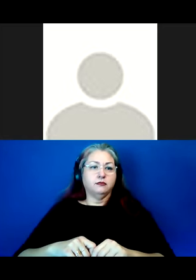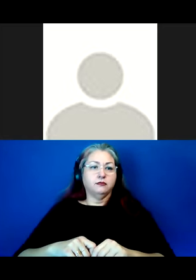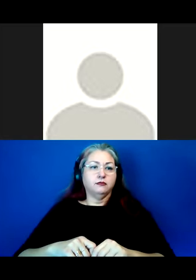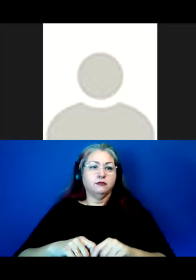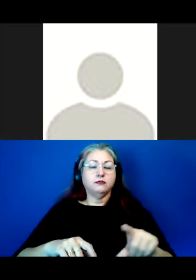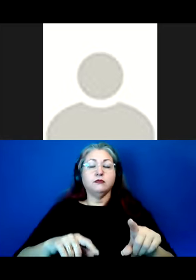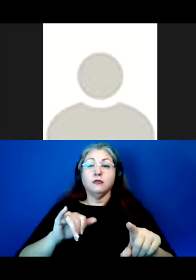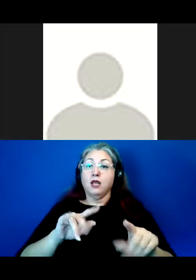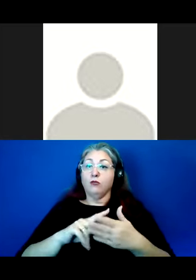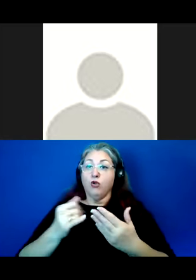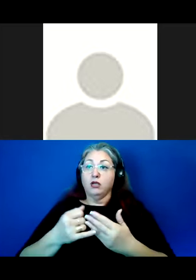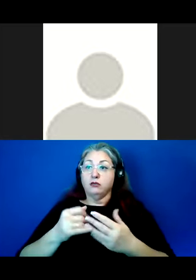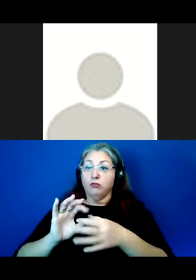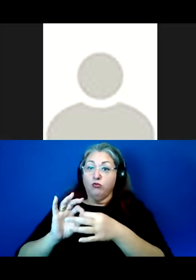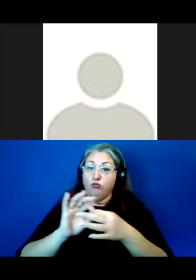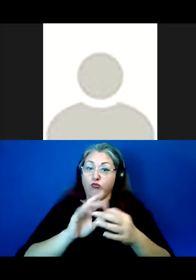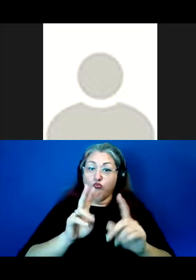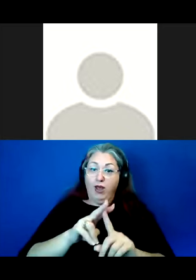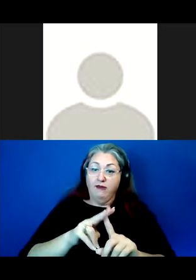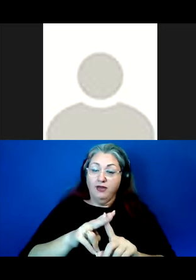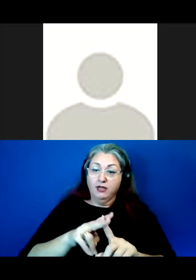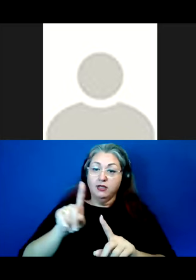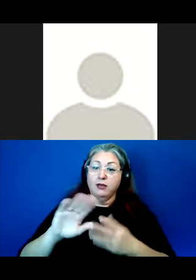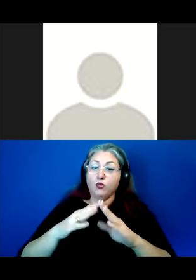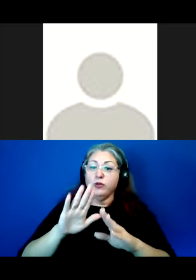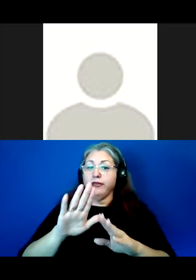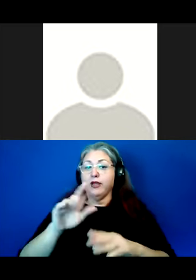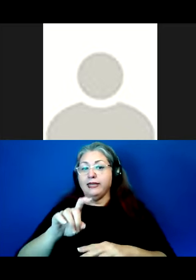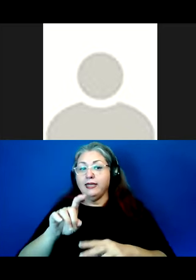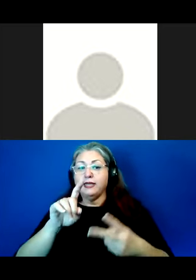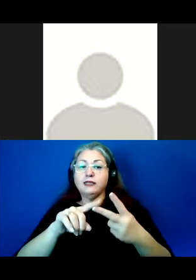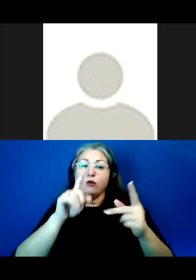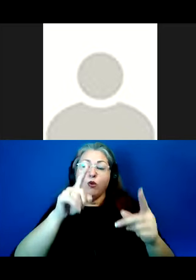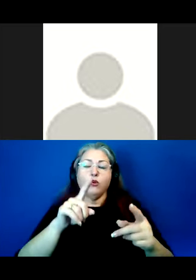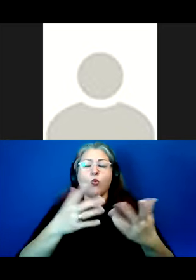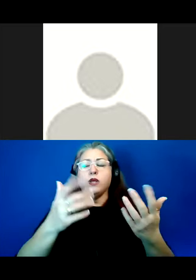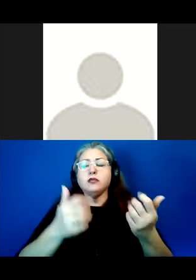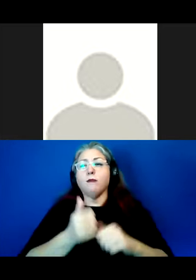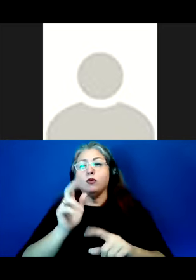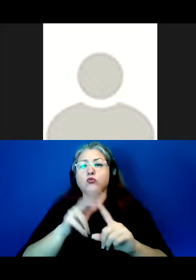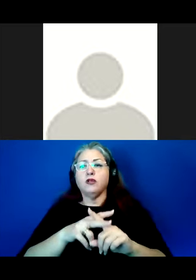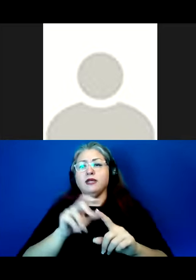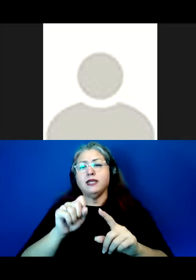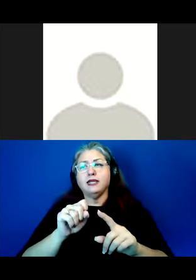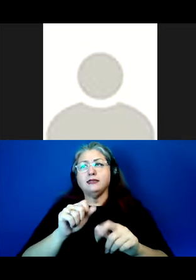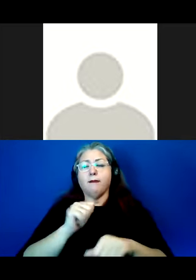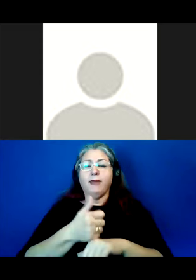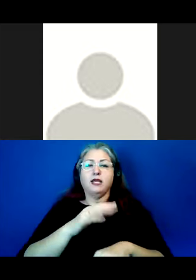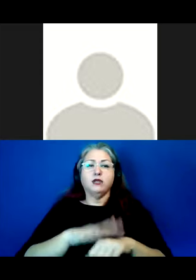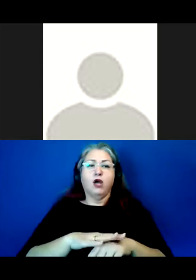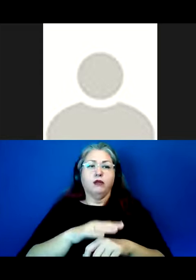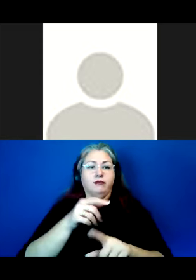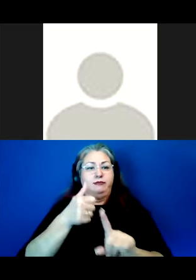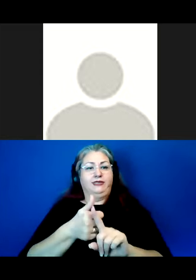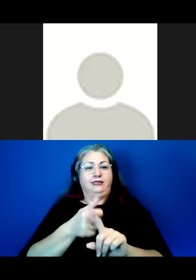And is the project relevant to community needs and goals. Of course, what's most relevant will vary based on the needs and goals of the particular user.